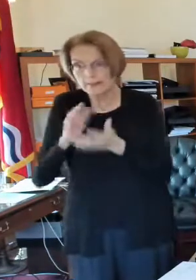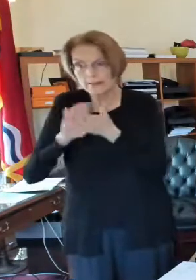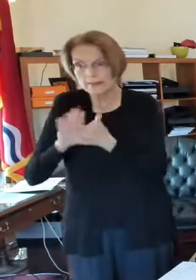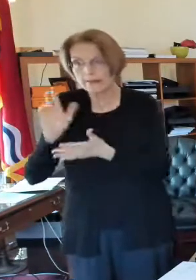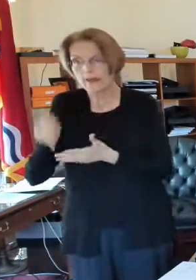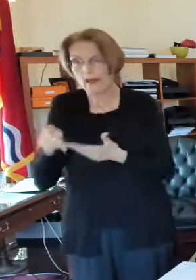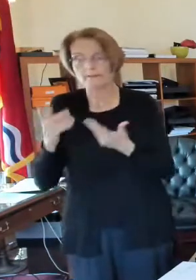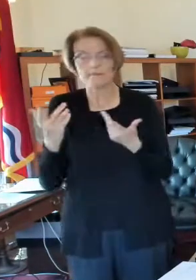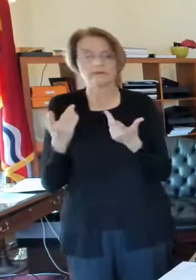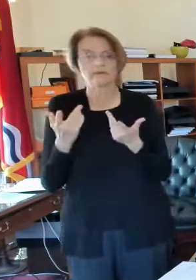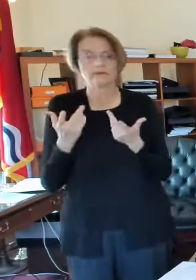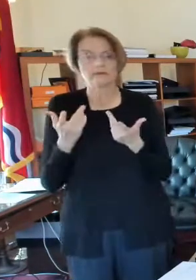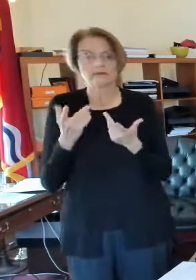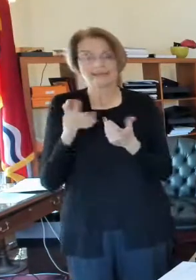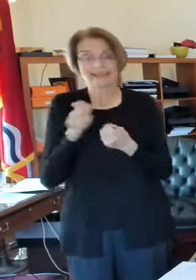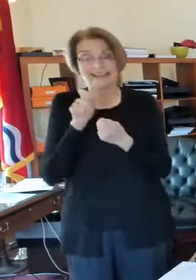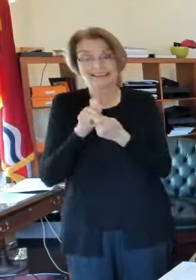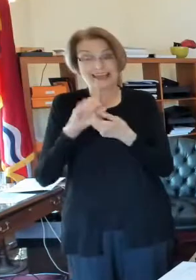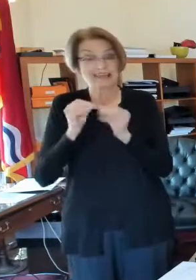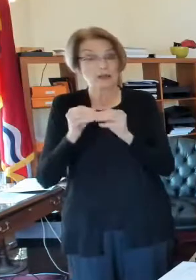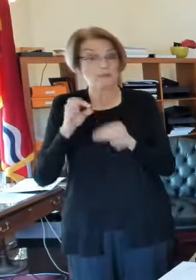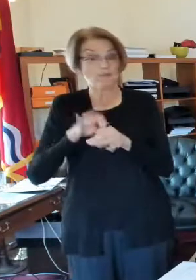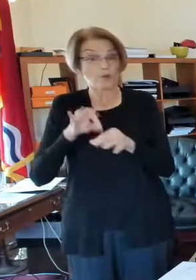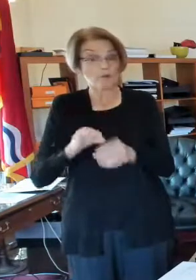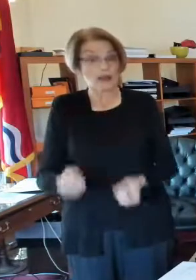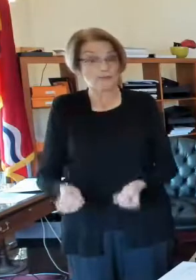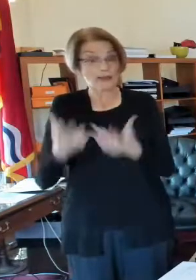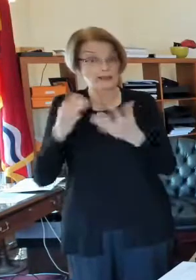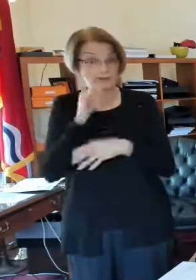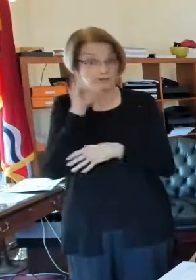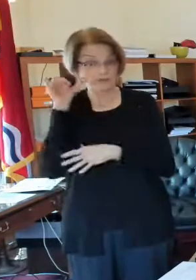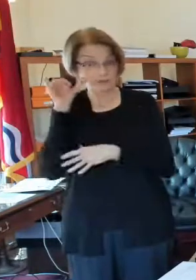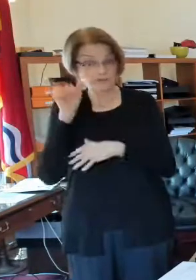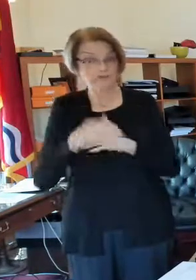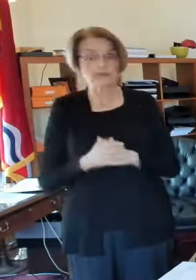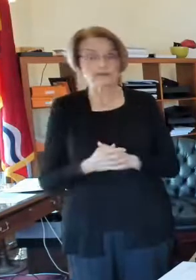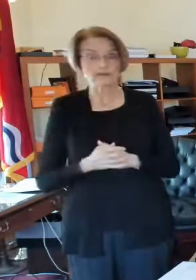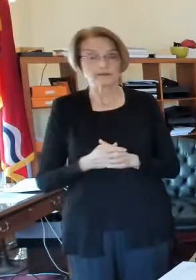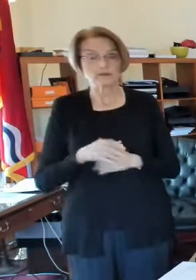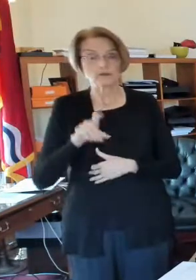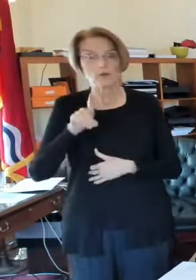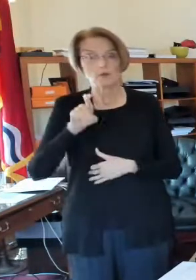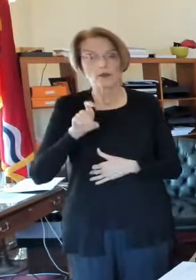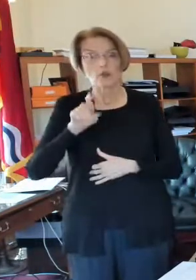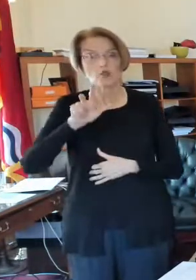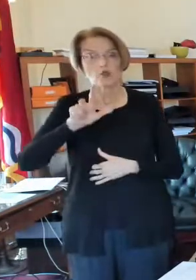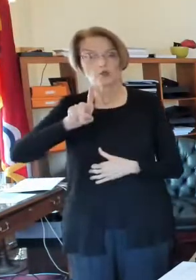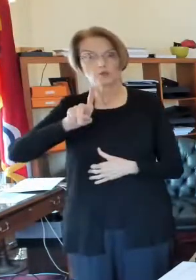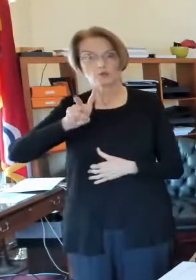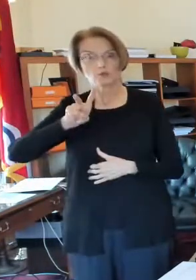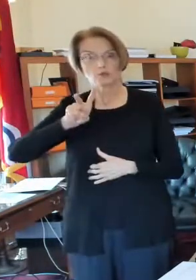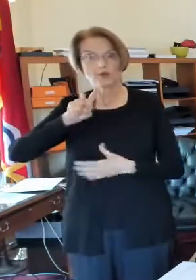exact number of votes cast yesterday was 132